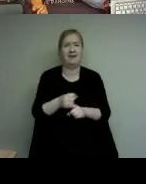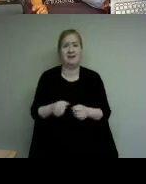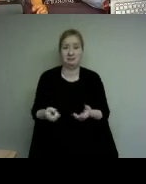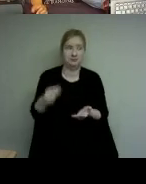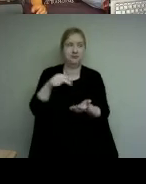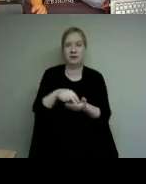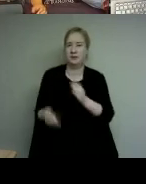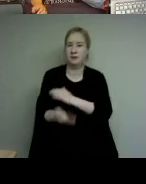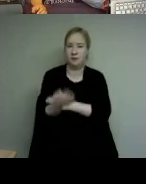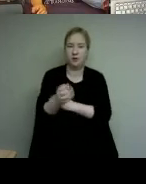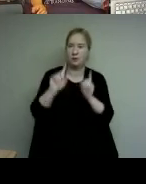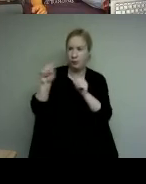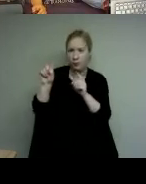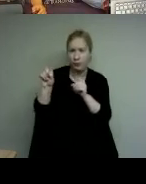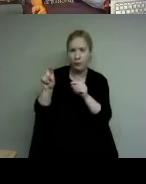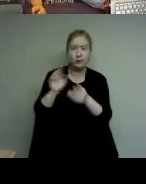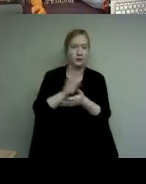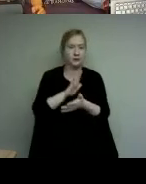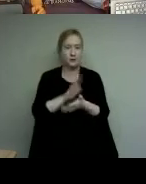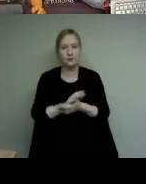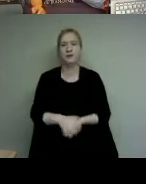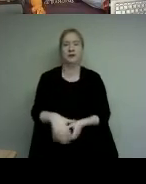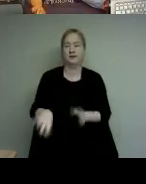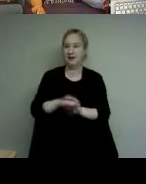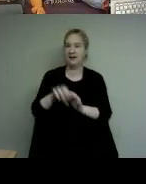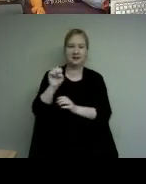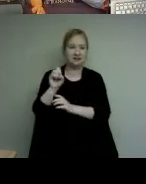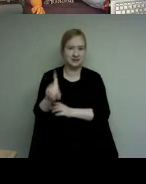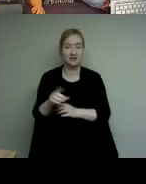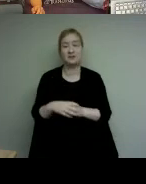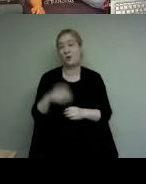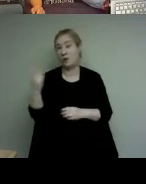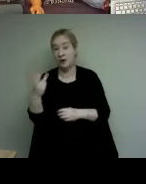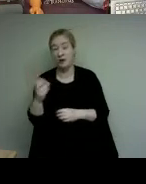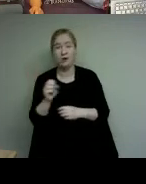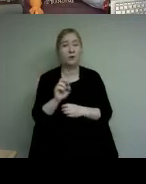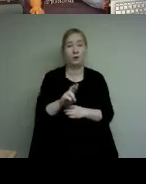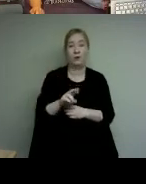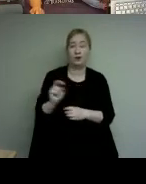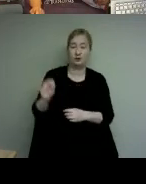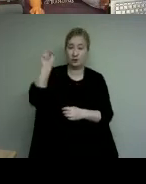whether that be in the city public schools of winnipeg or in our provincial northern communities